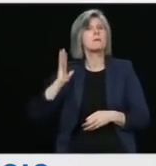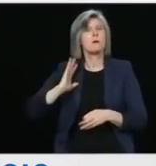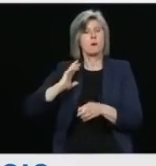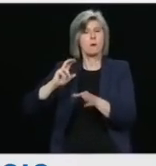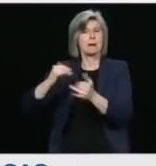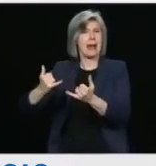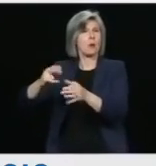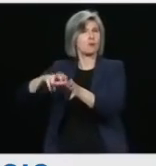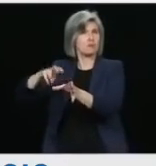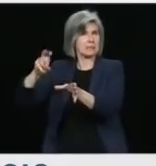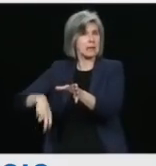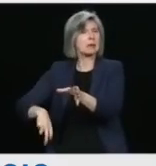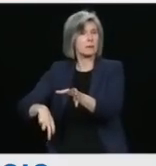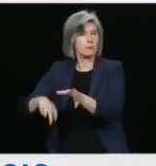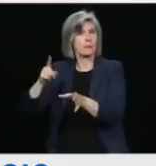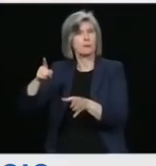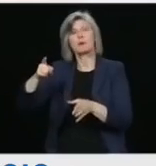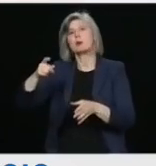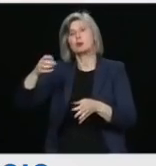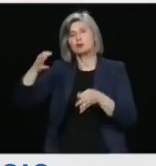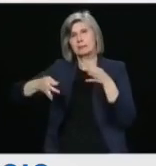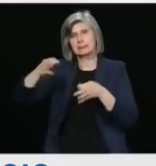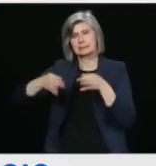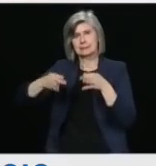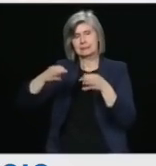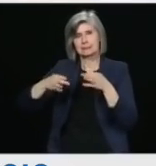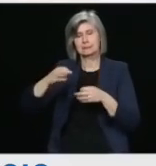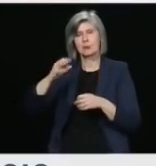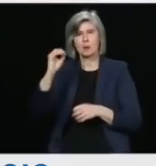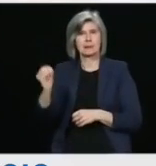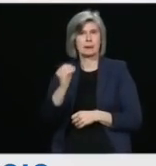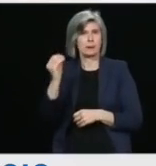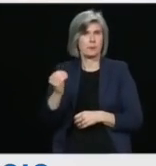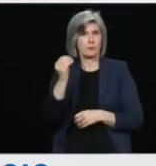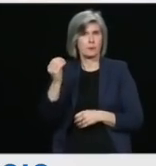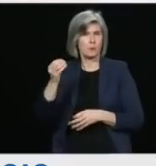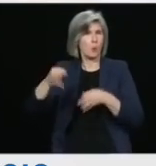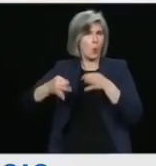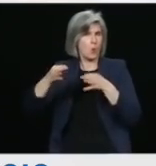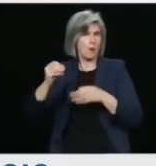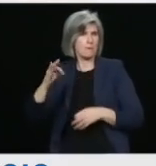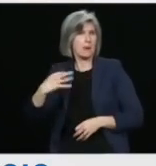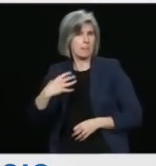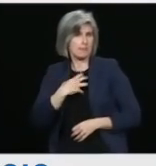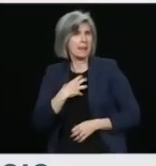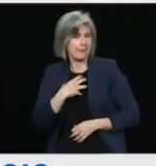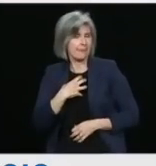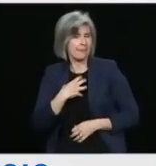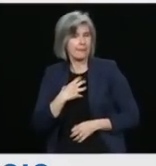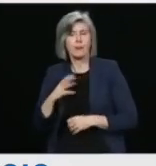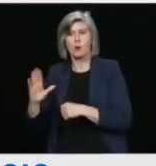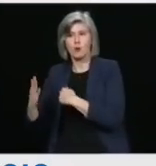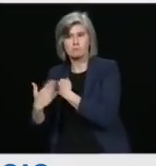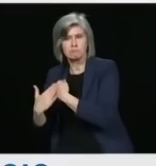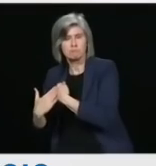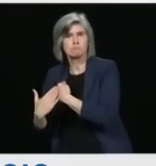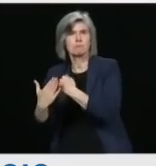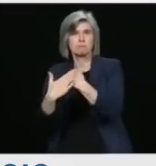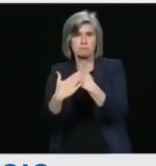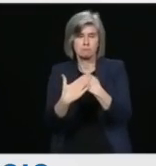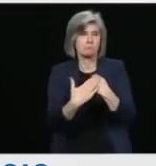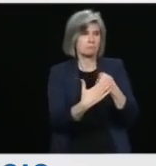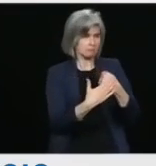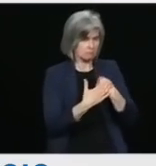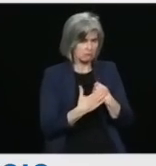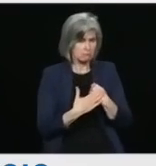And based on that, based on all of this information and the legal advice that I obtained and